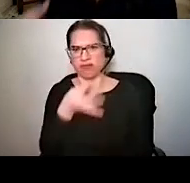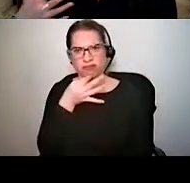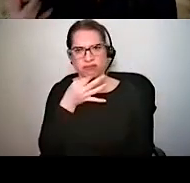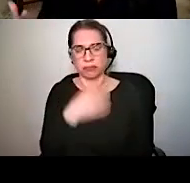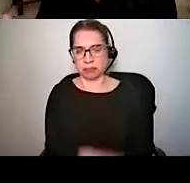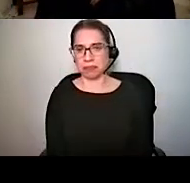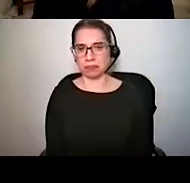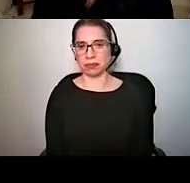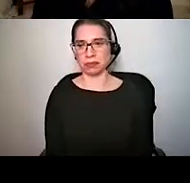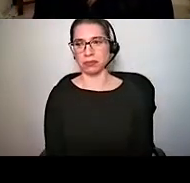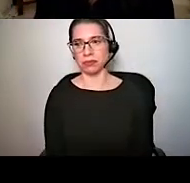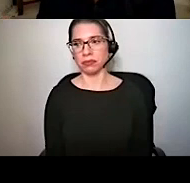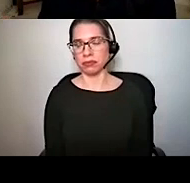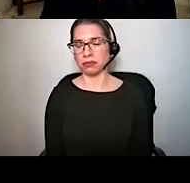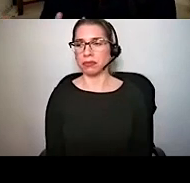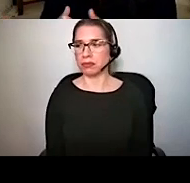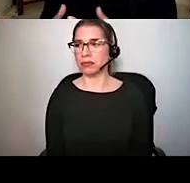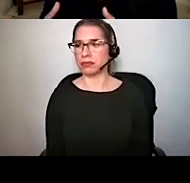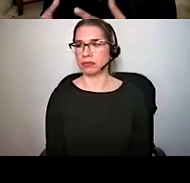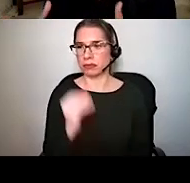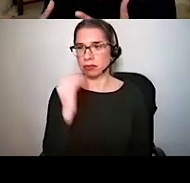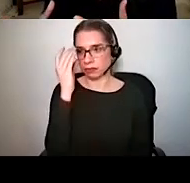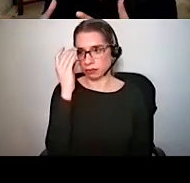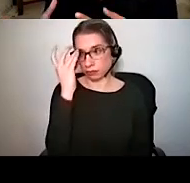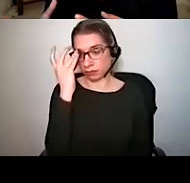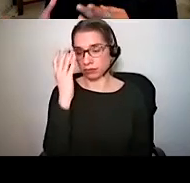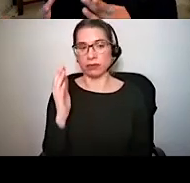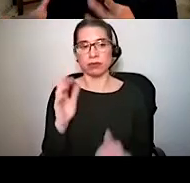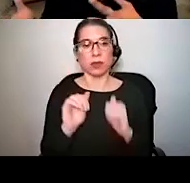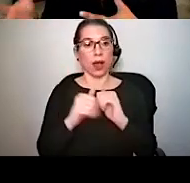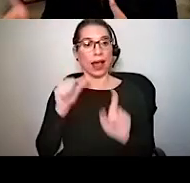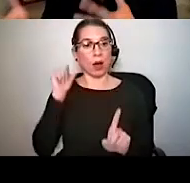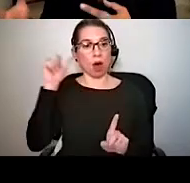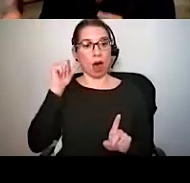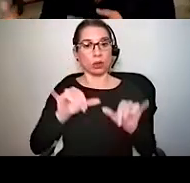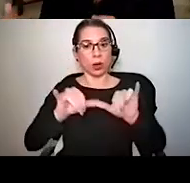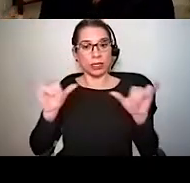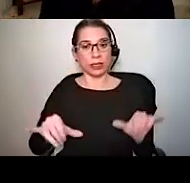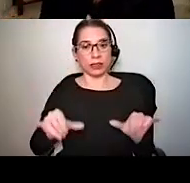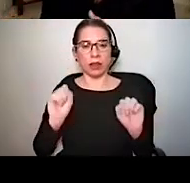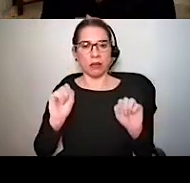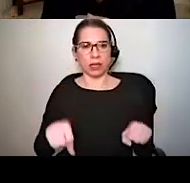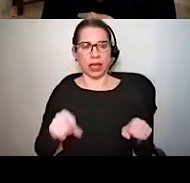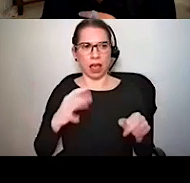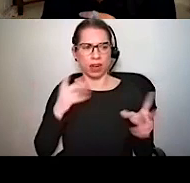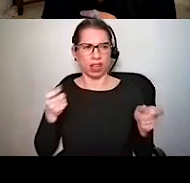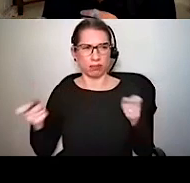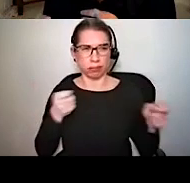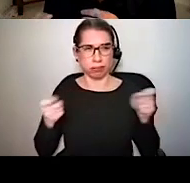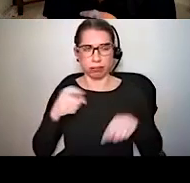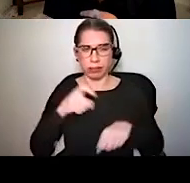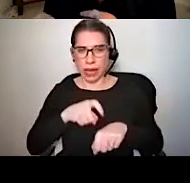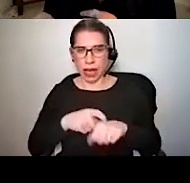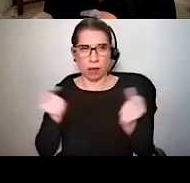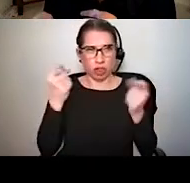And so one of the ways that the auditory system is able to accomplish such an incredible feat of timing is through very,